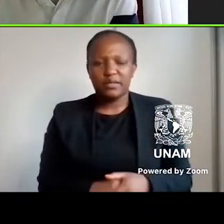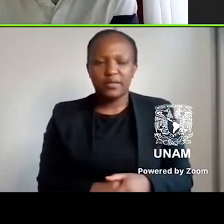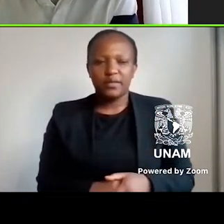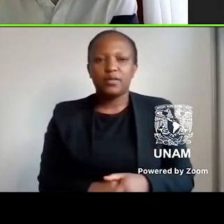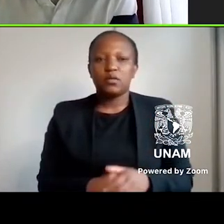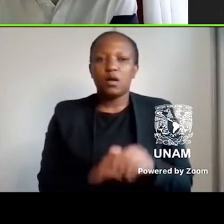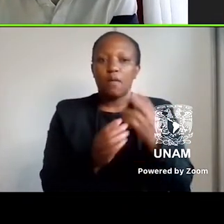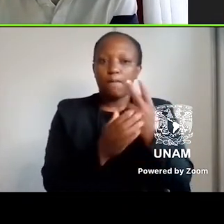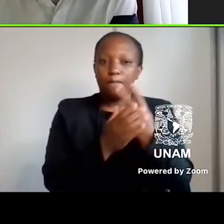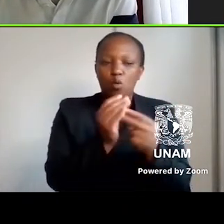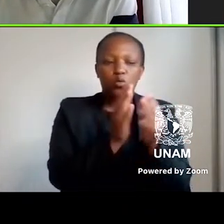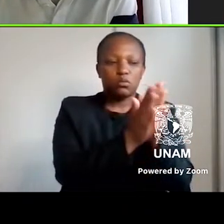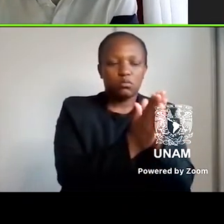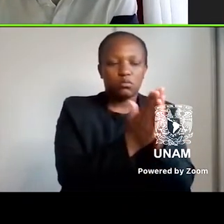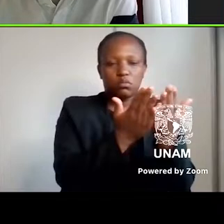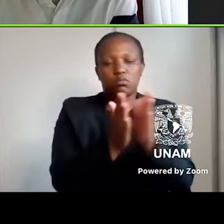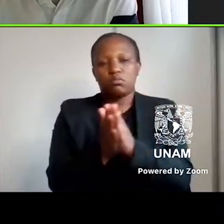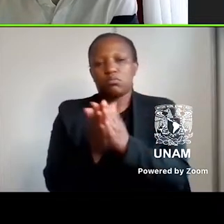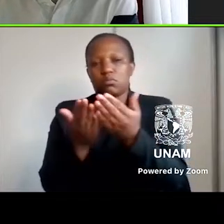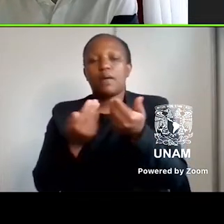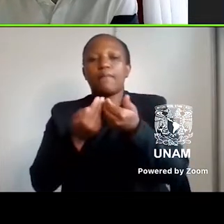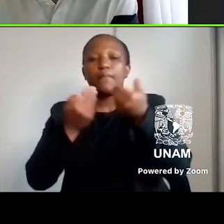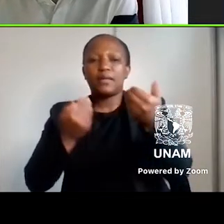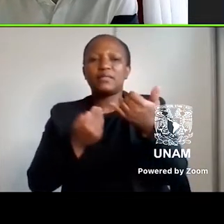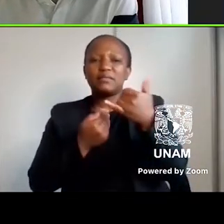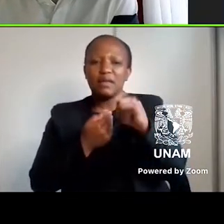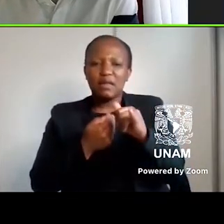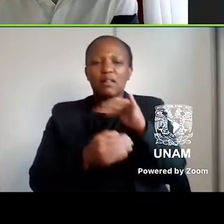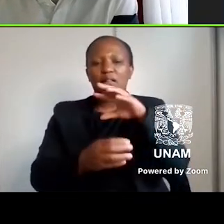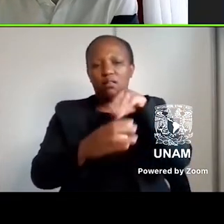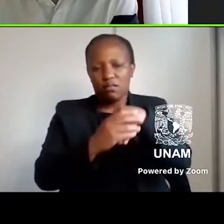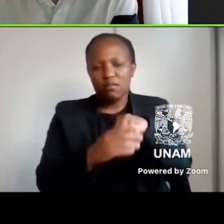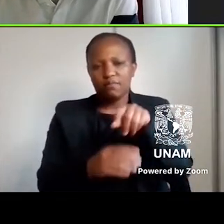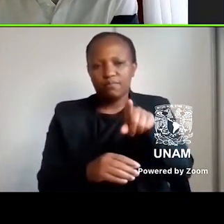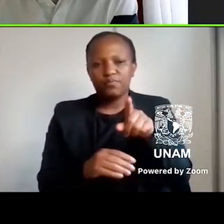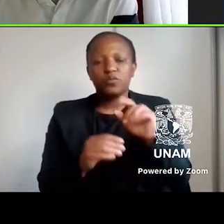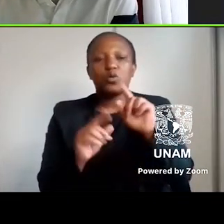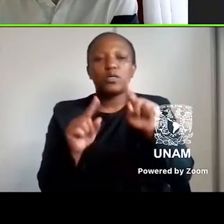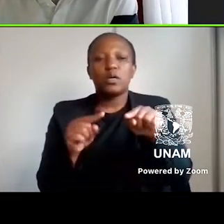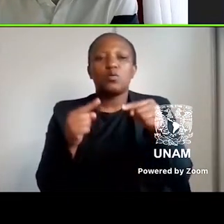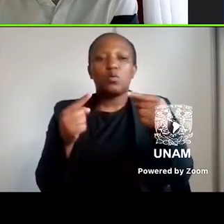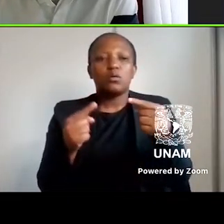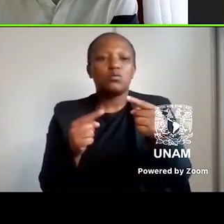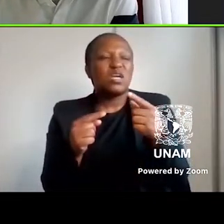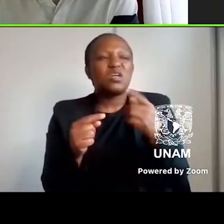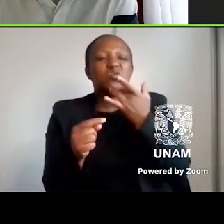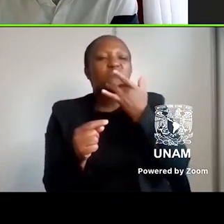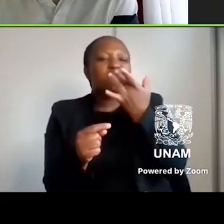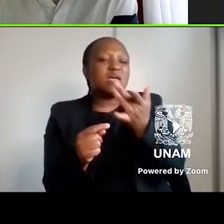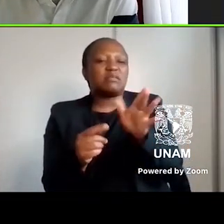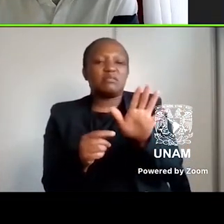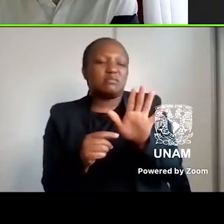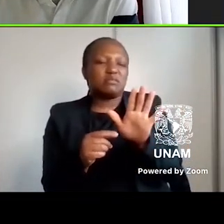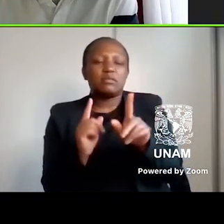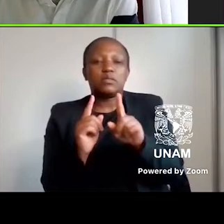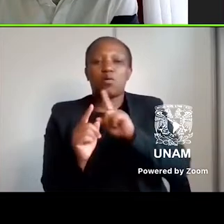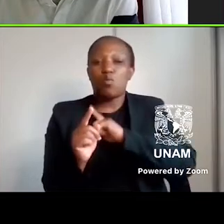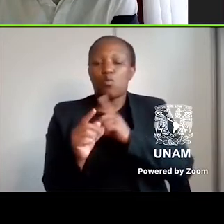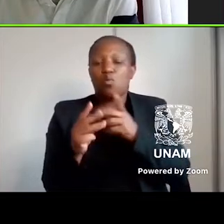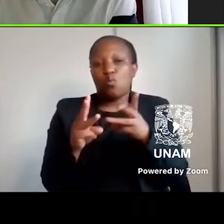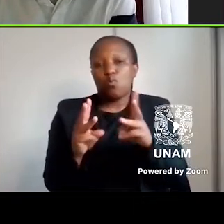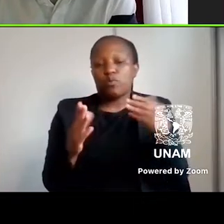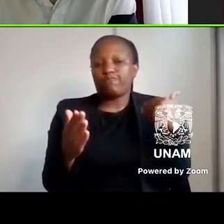suggest that apartheid, though still morally abhorrent, cannot be coloured or narrated in the obvious ways, particularly in ways we've been doing